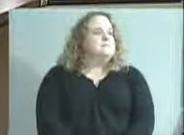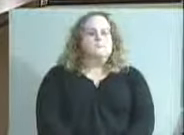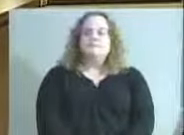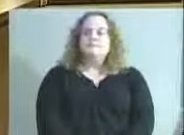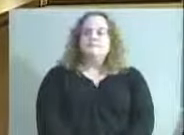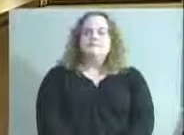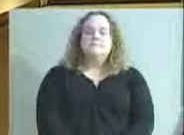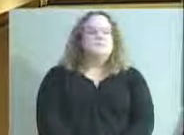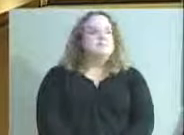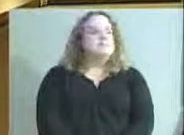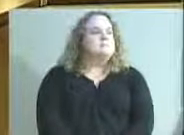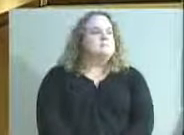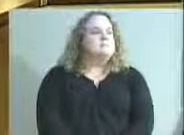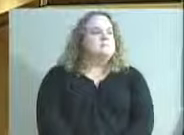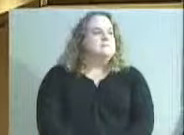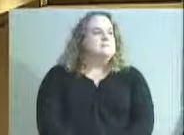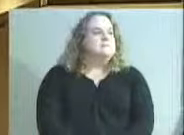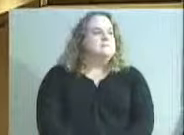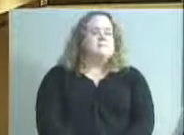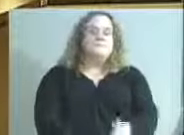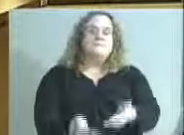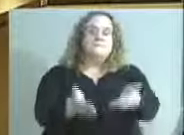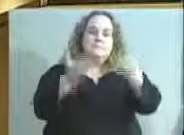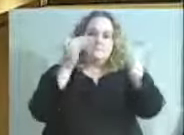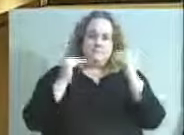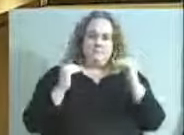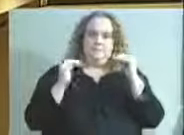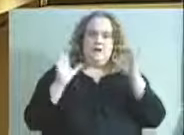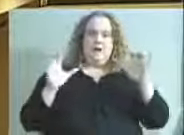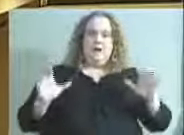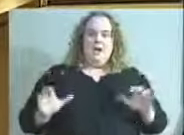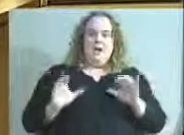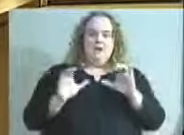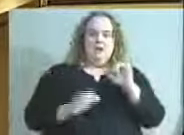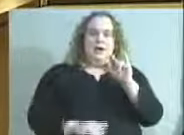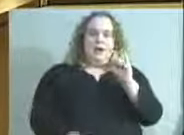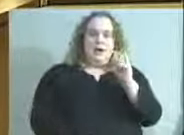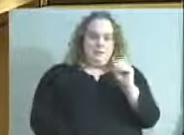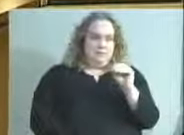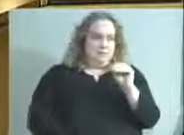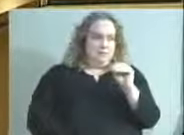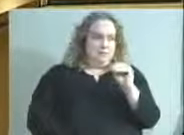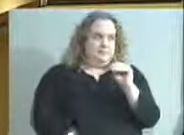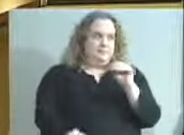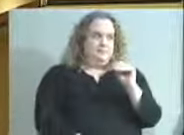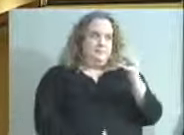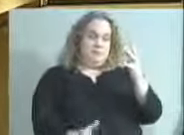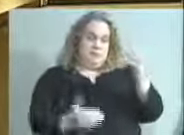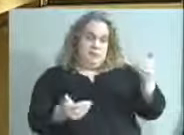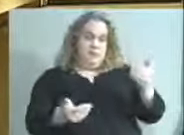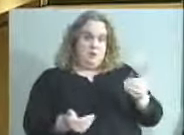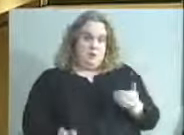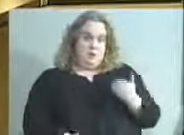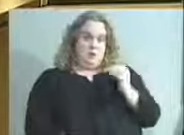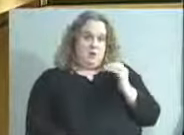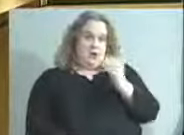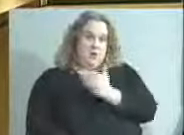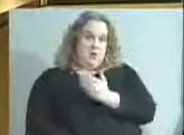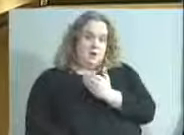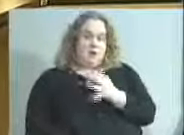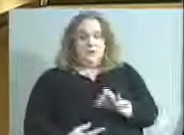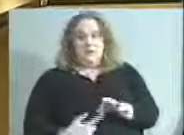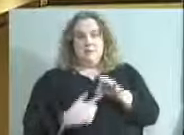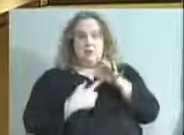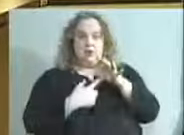The next item is an action item. Would you like to introduce our distinguished